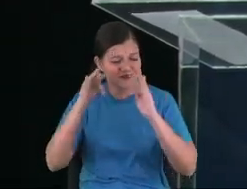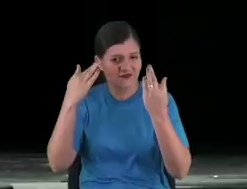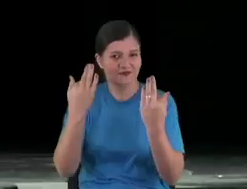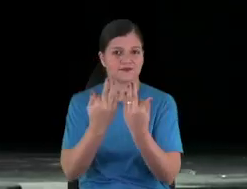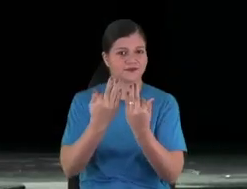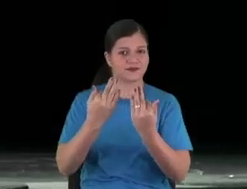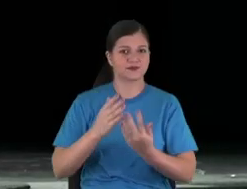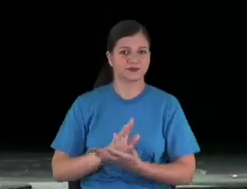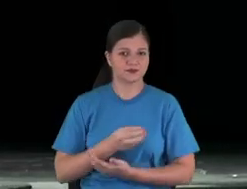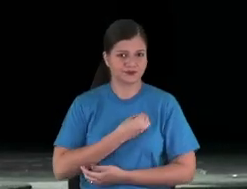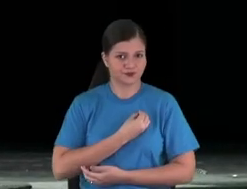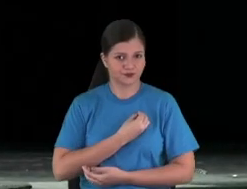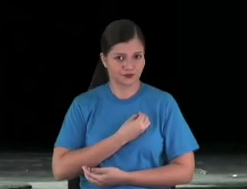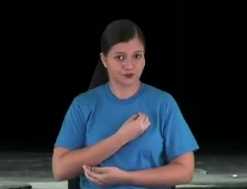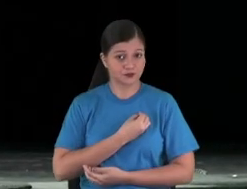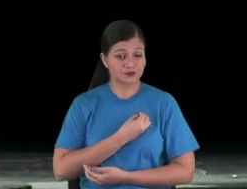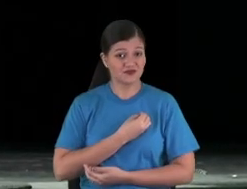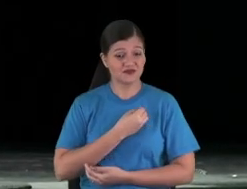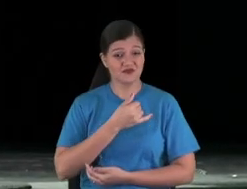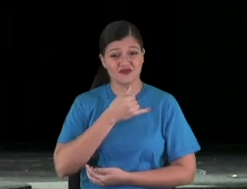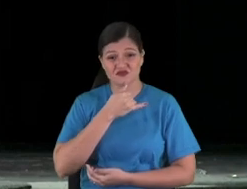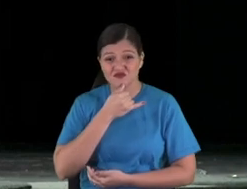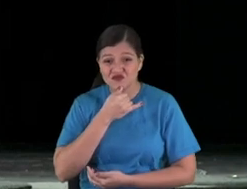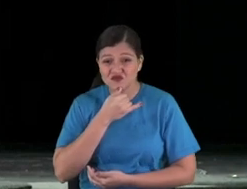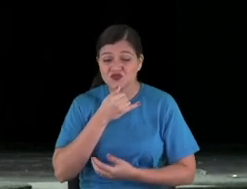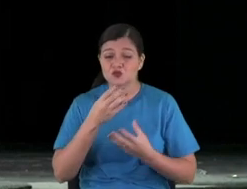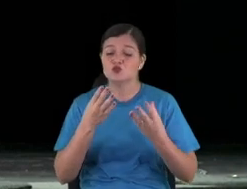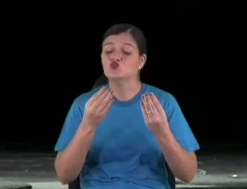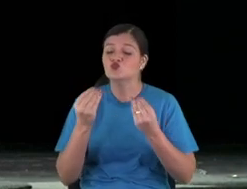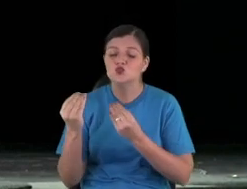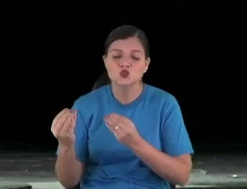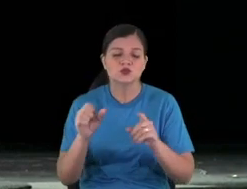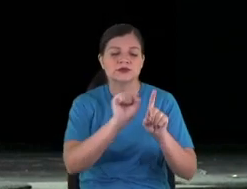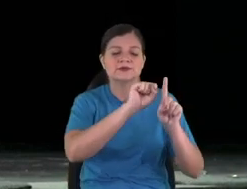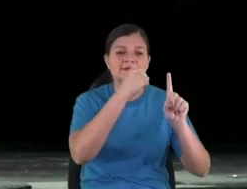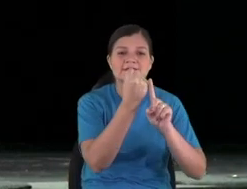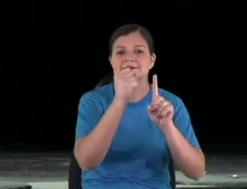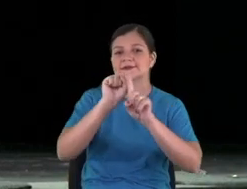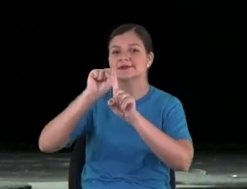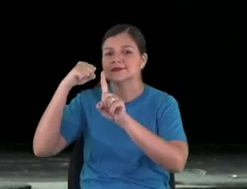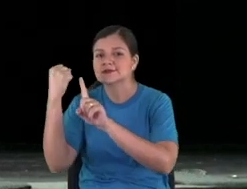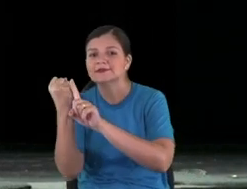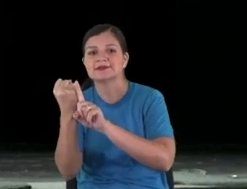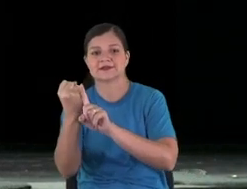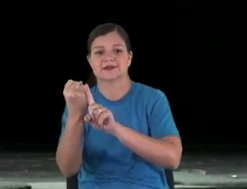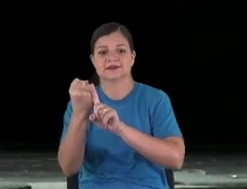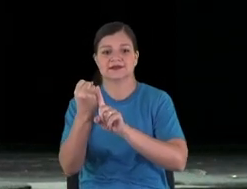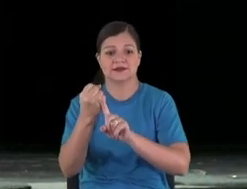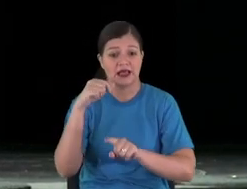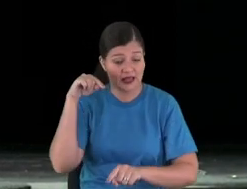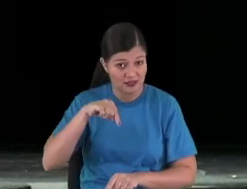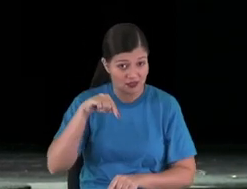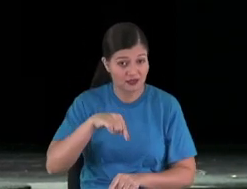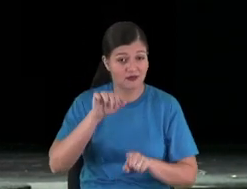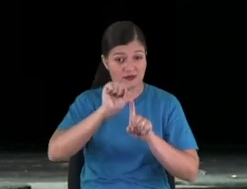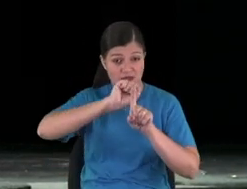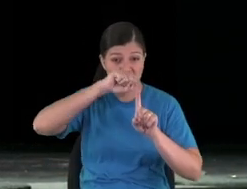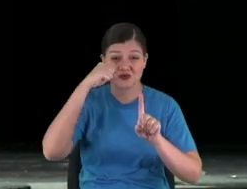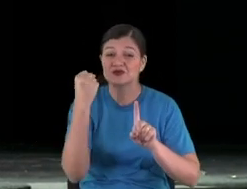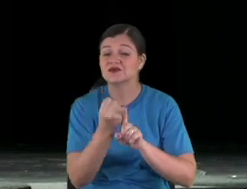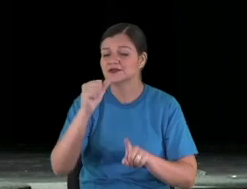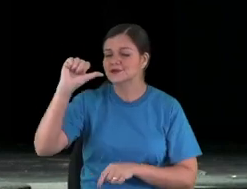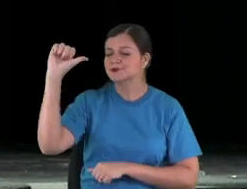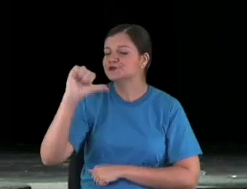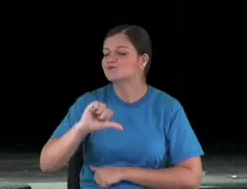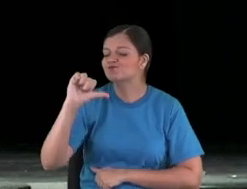successful. Unfortunately, in a lot of society, we